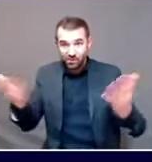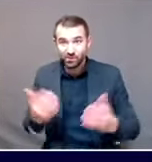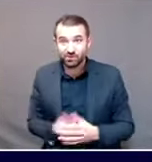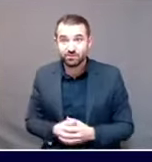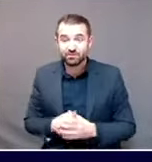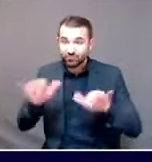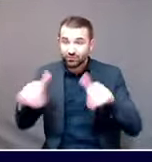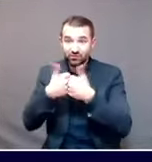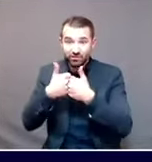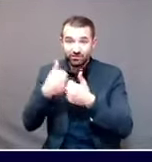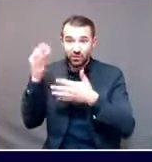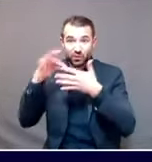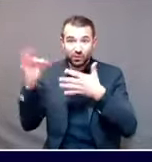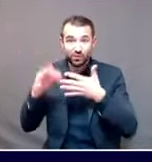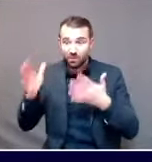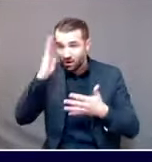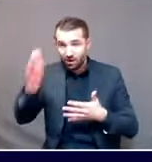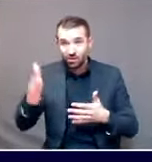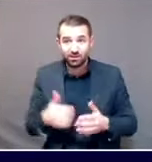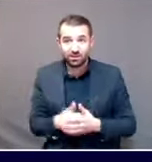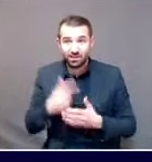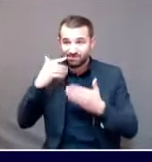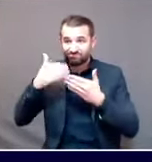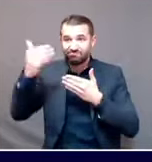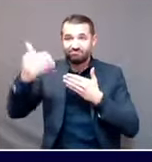that we will have to make going into next week.